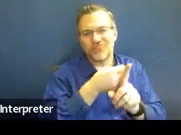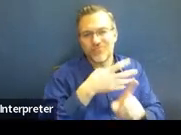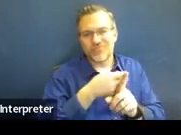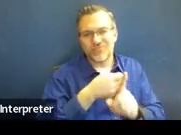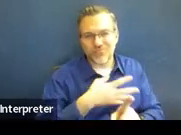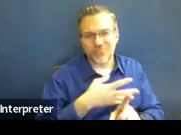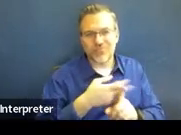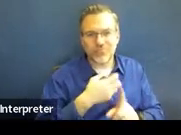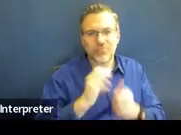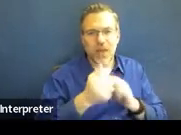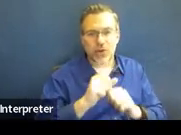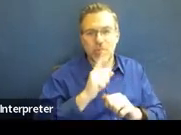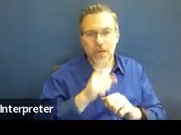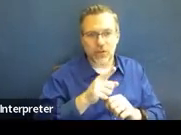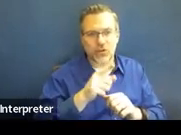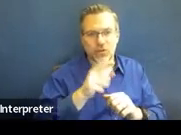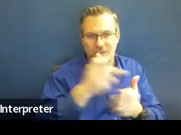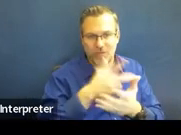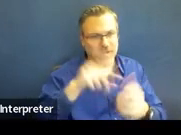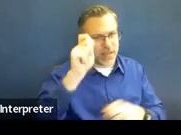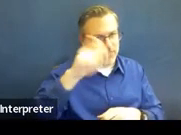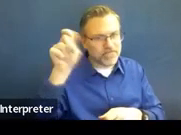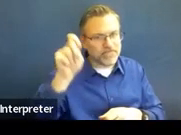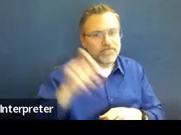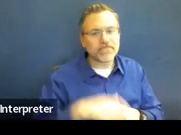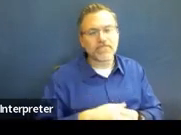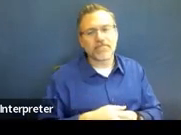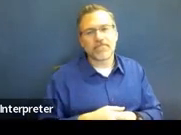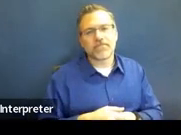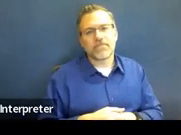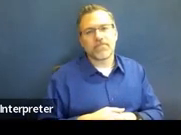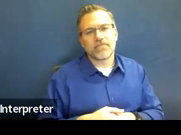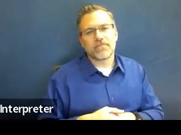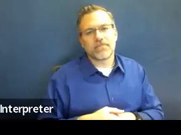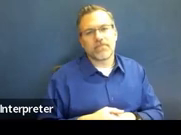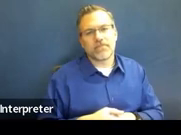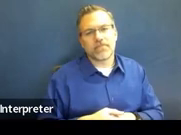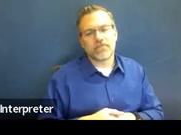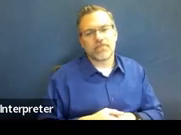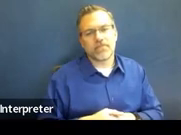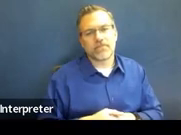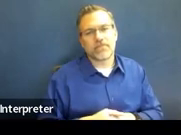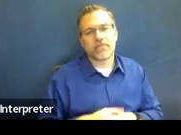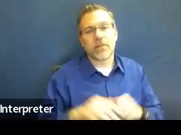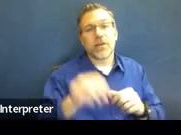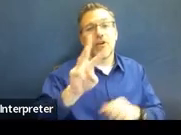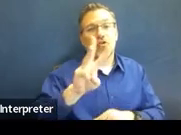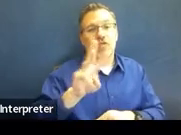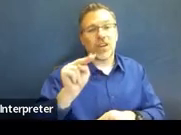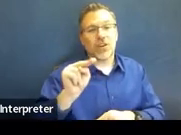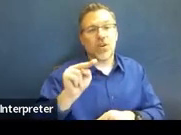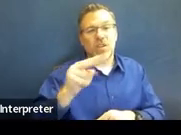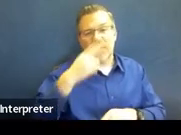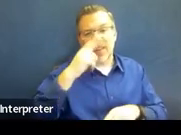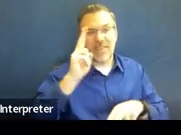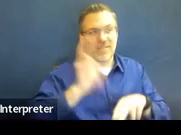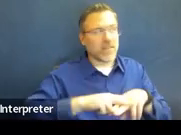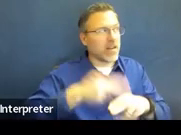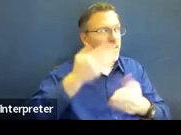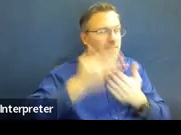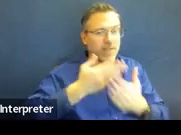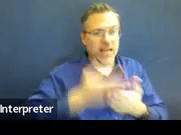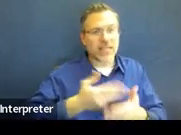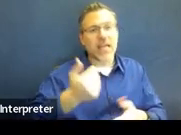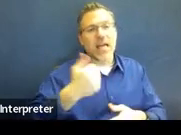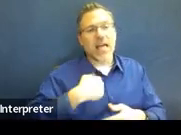compliant. It's on our website. It's written notice fun facts. We have a spot on our